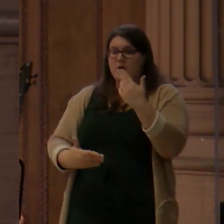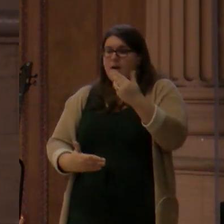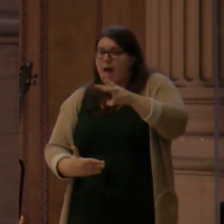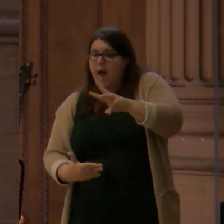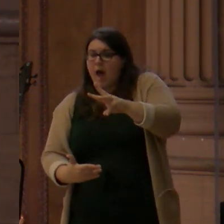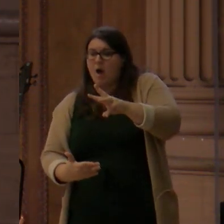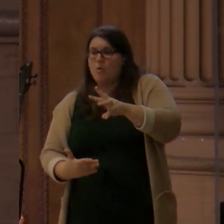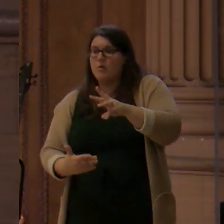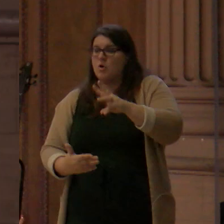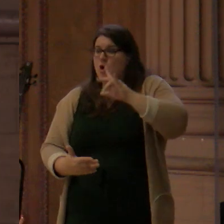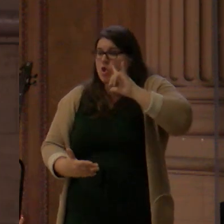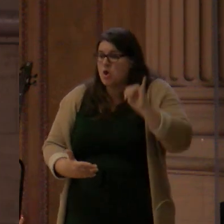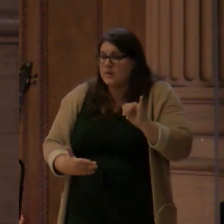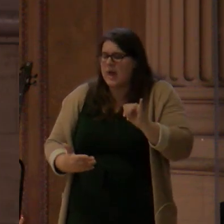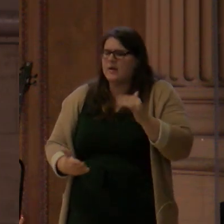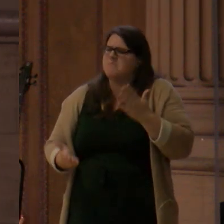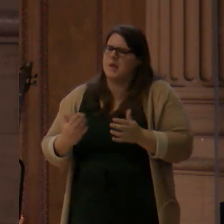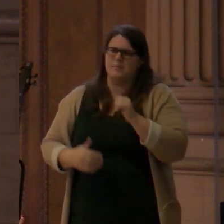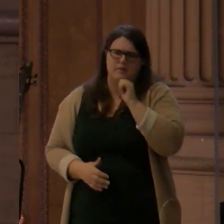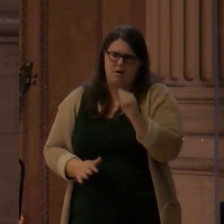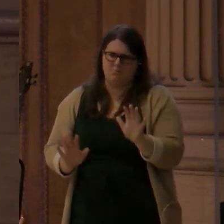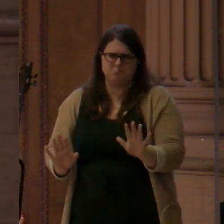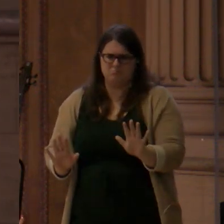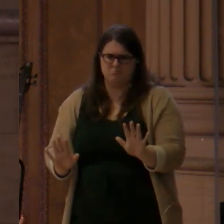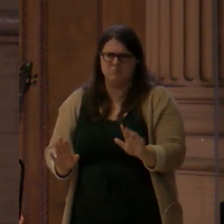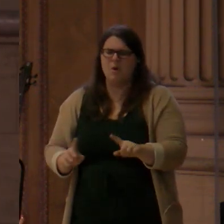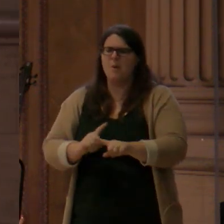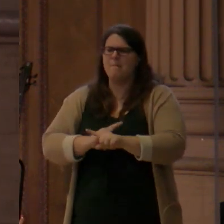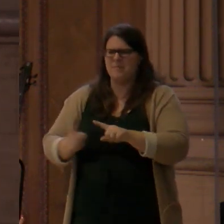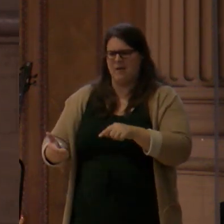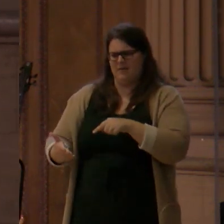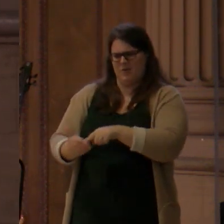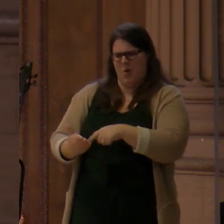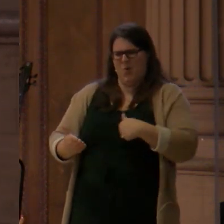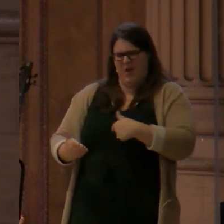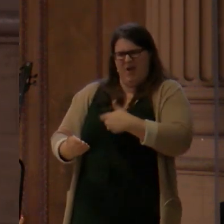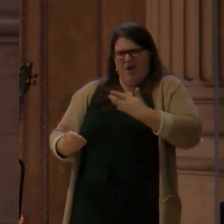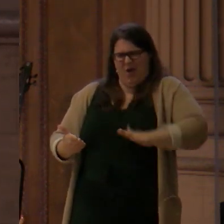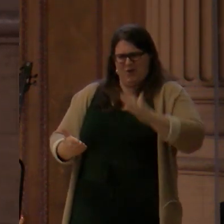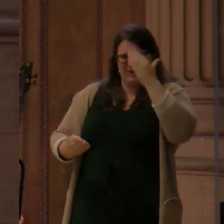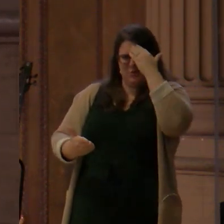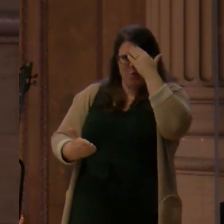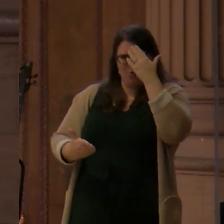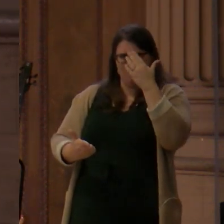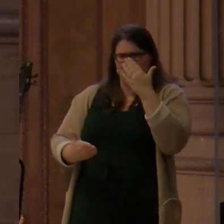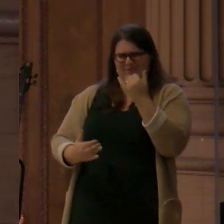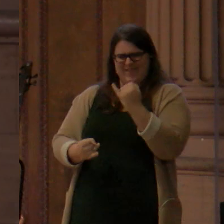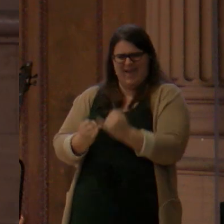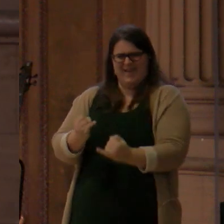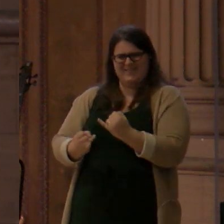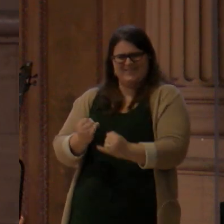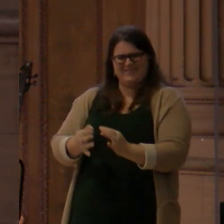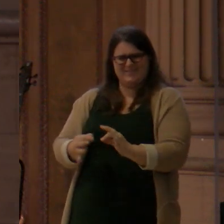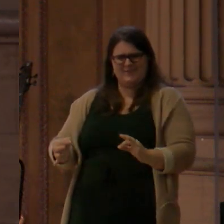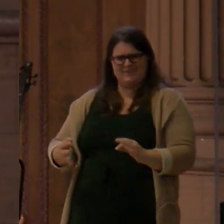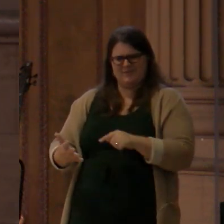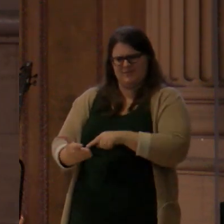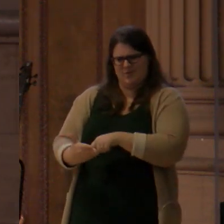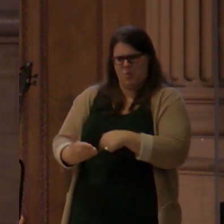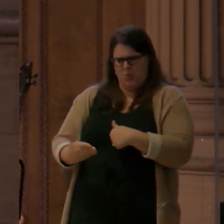waiting for that last episode of the series to drop because we just have to know what happens to our favorite character. Like we don't have to do that.